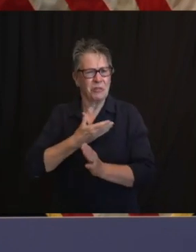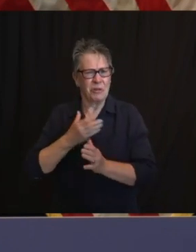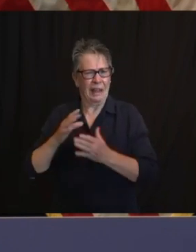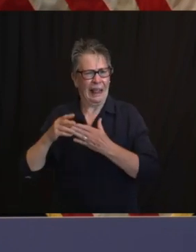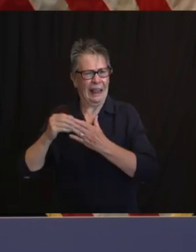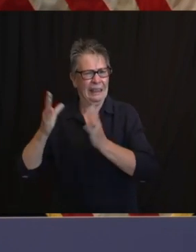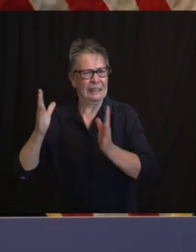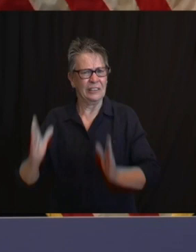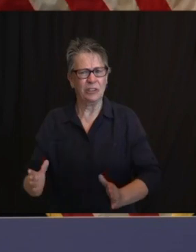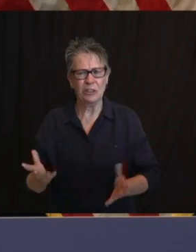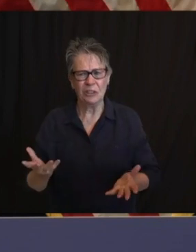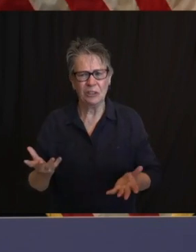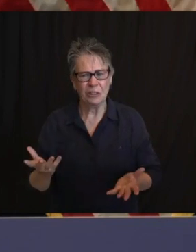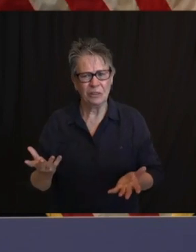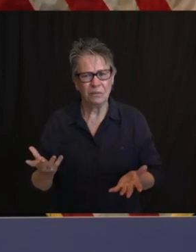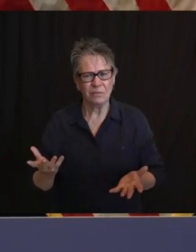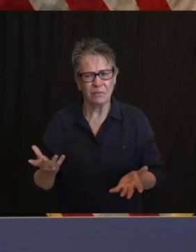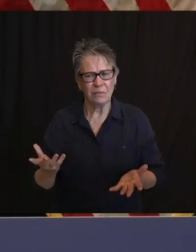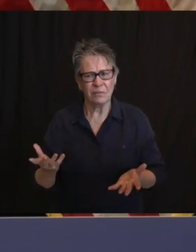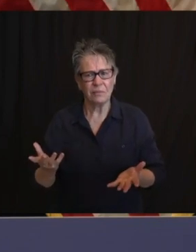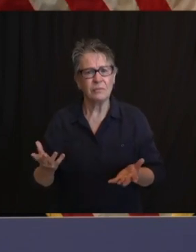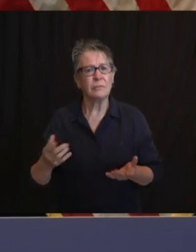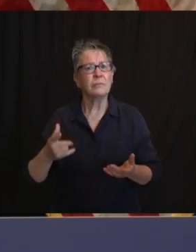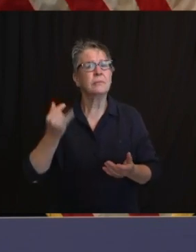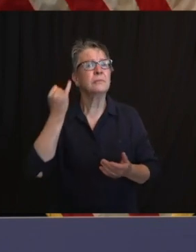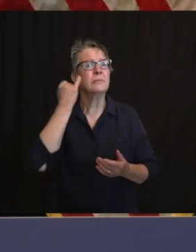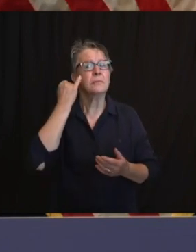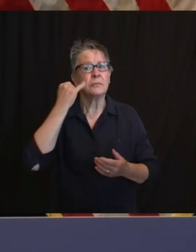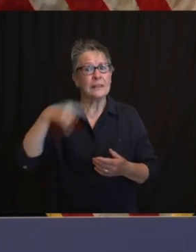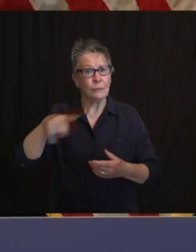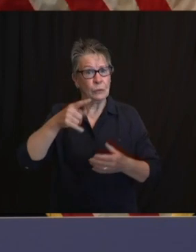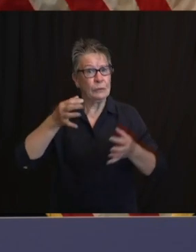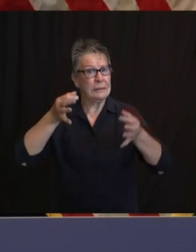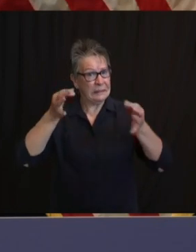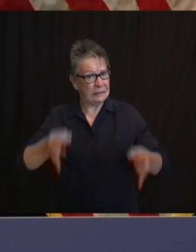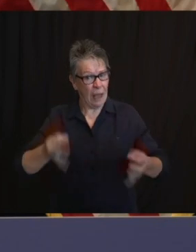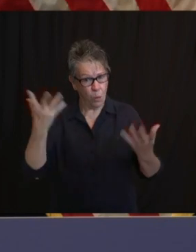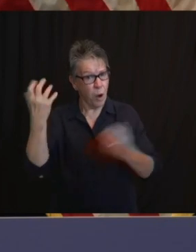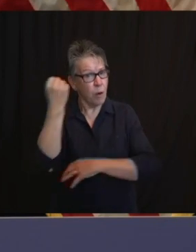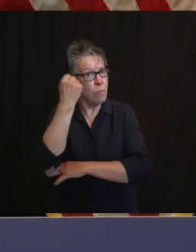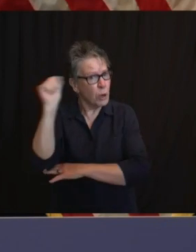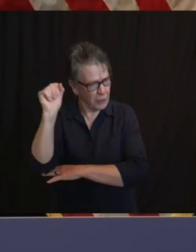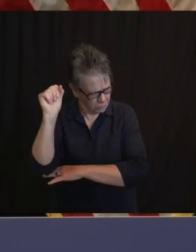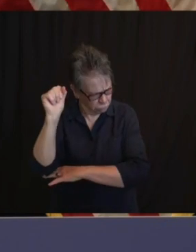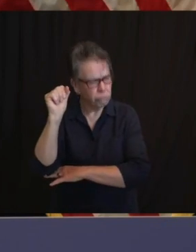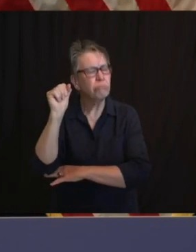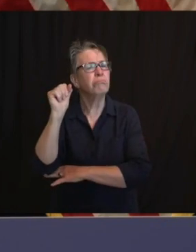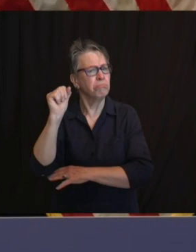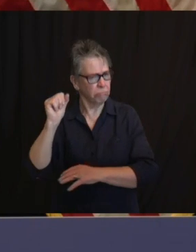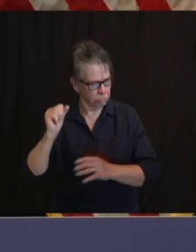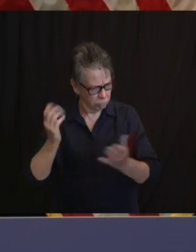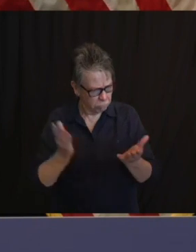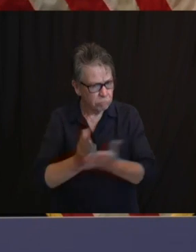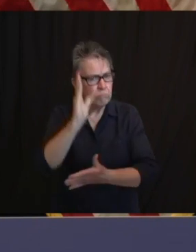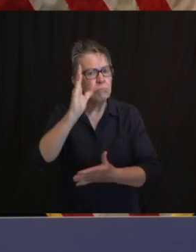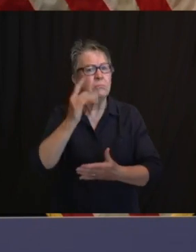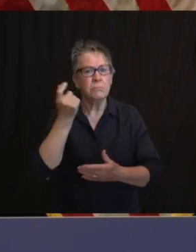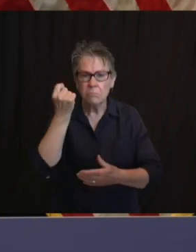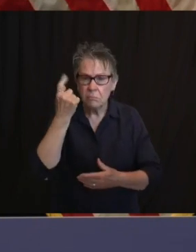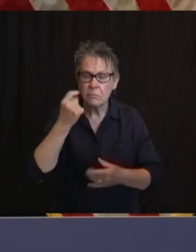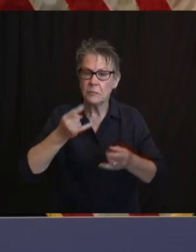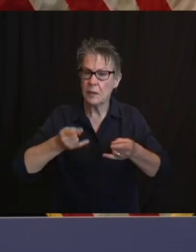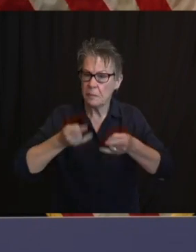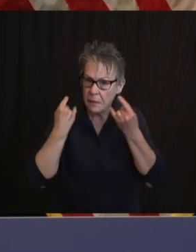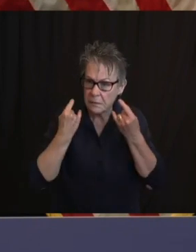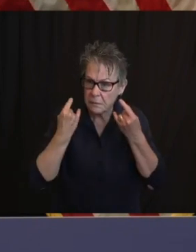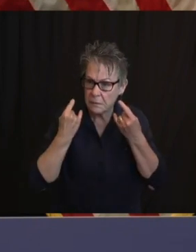want you to be healthy. Uh, and I know Judy would want me to say that. So with that, I will lead by example as well. Judy.